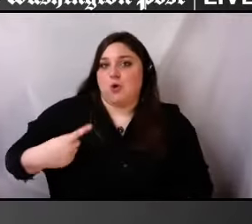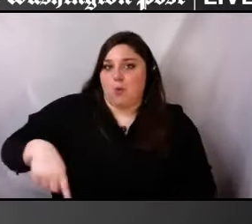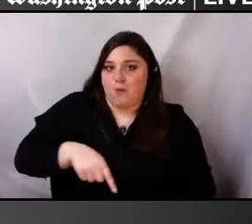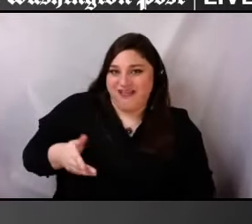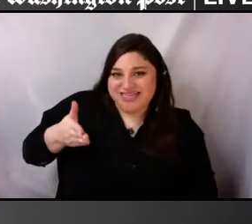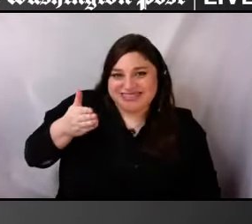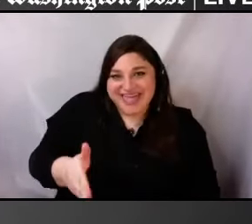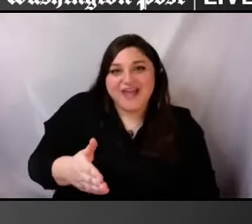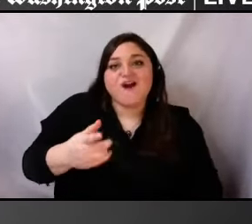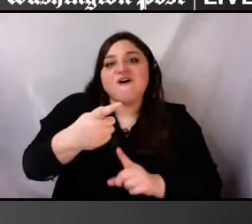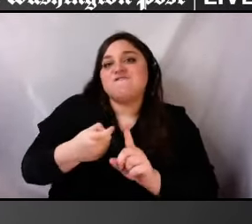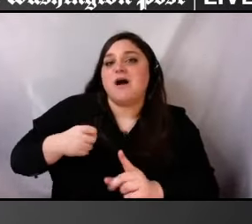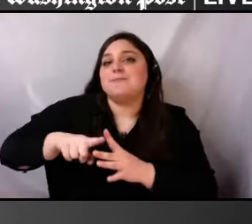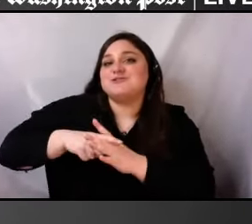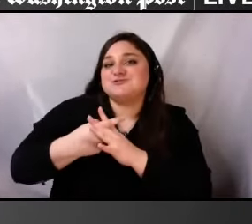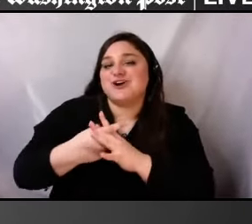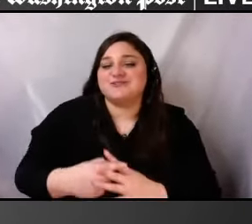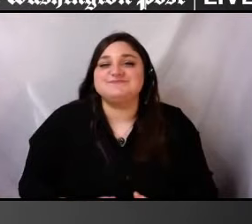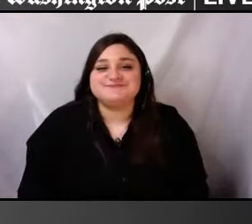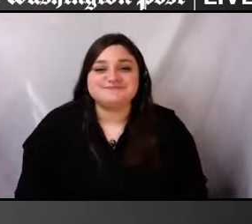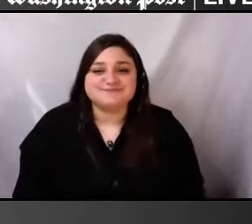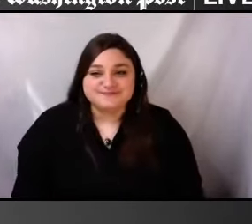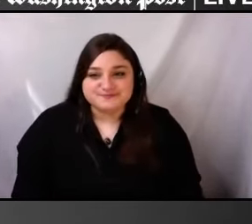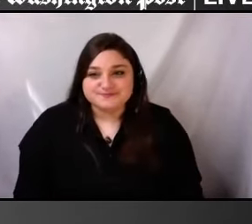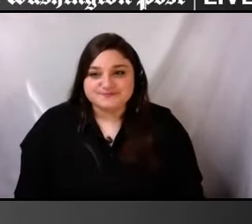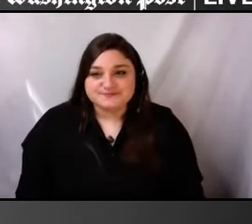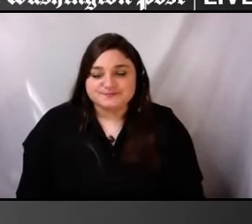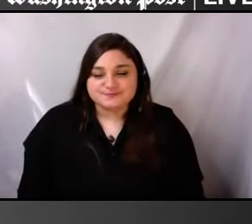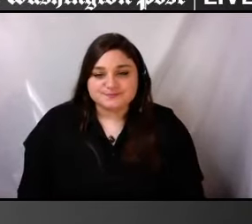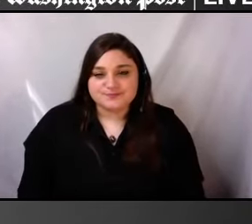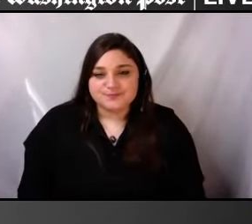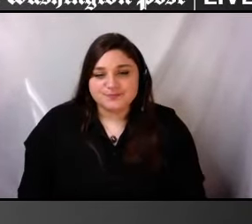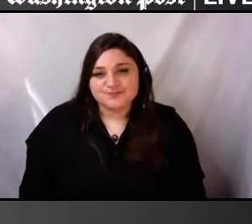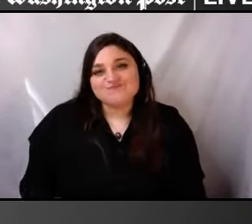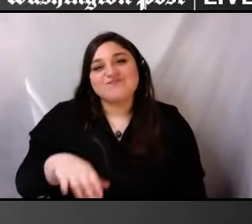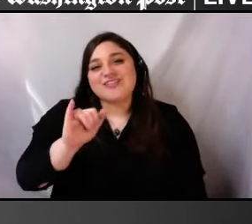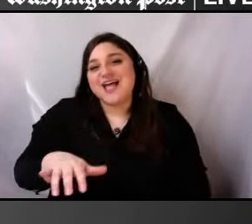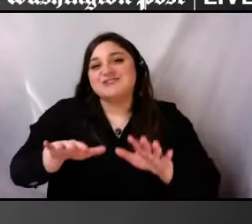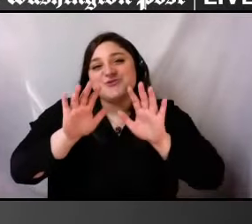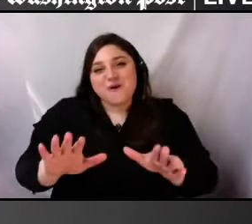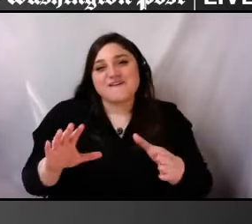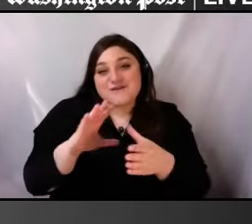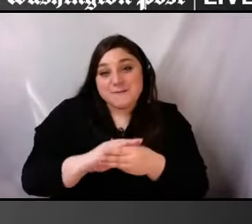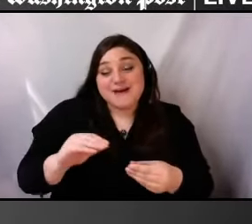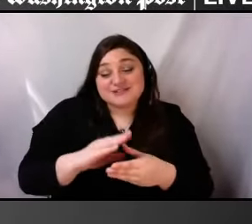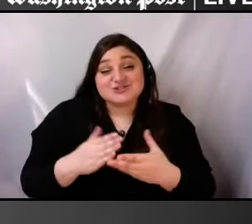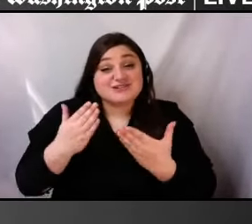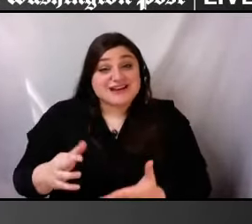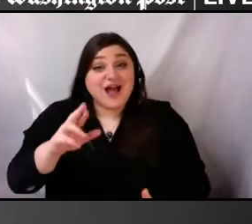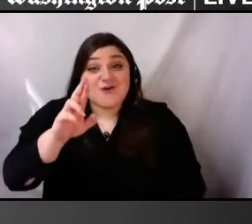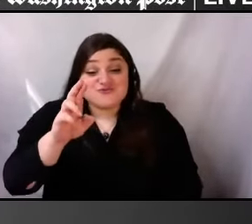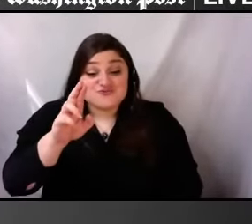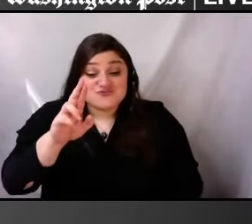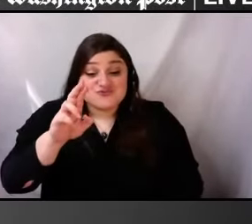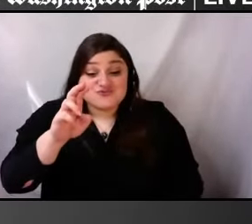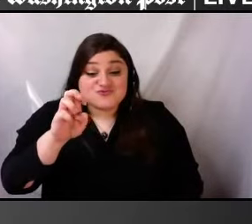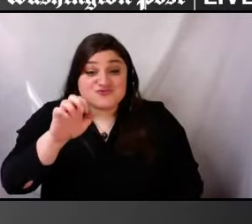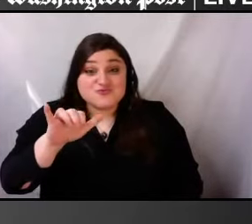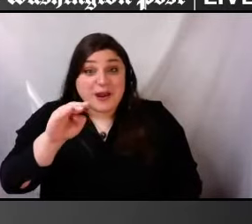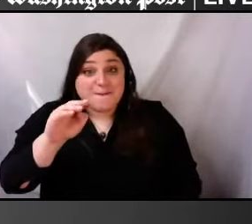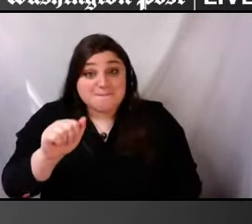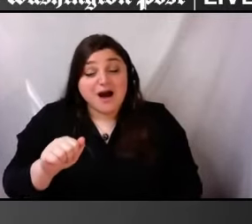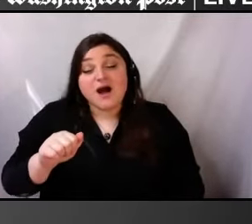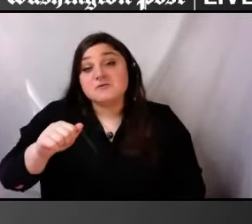That's such a wonderful forward-looking message. Uh, Reema, if we could finish with you, um, what is your single